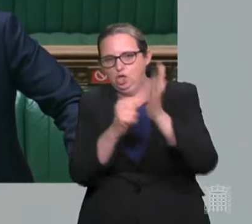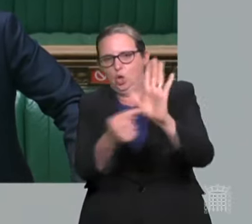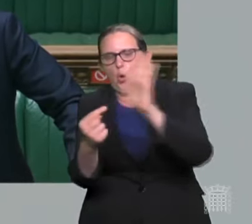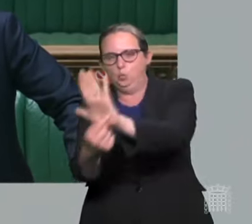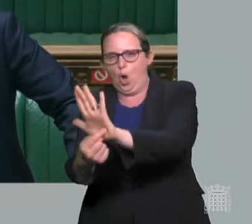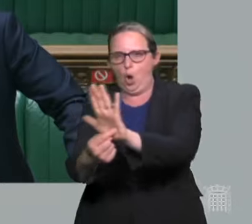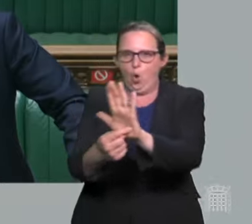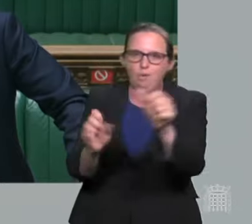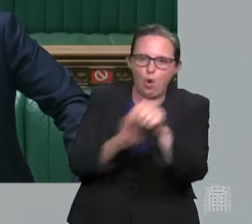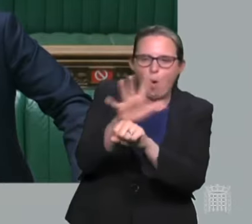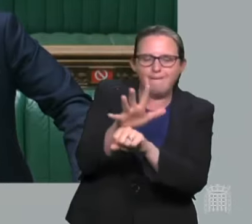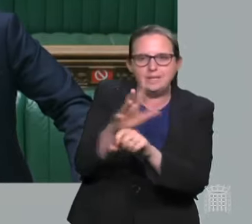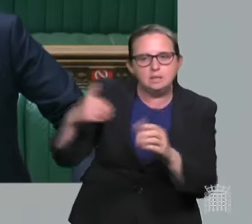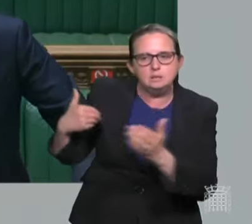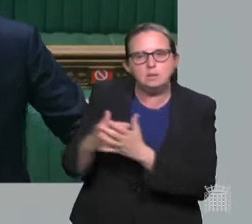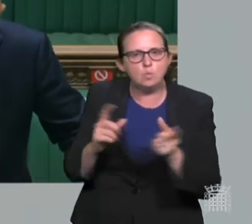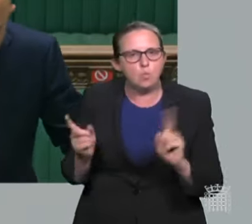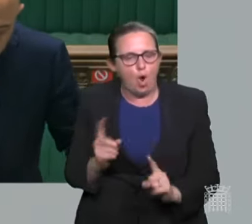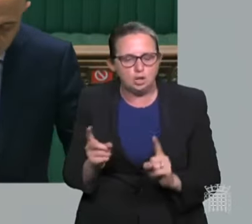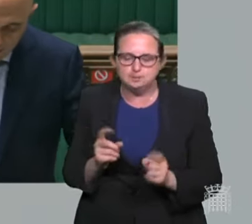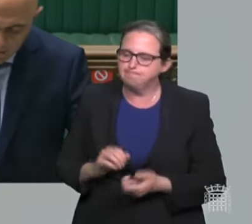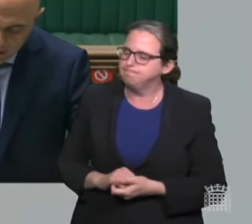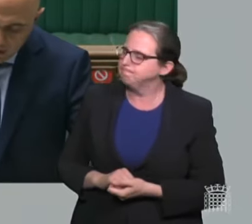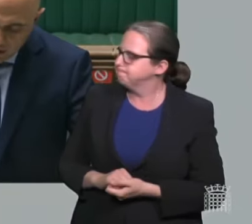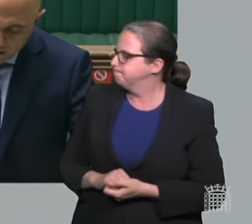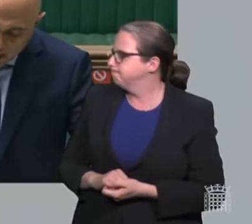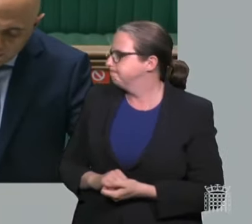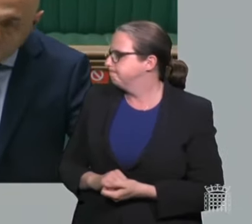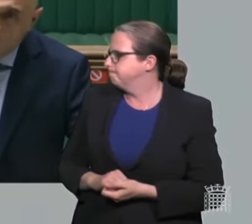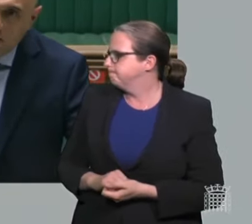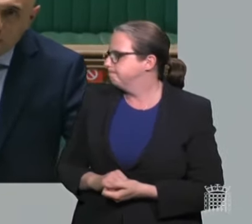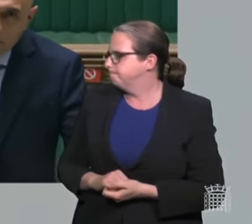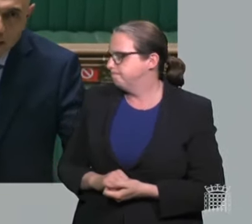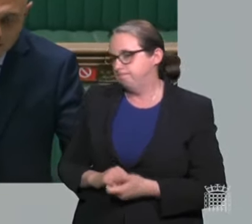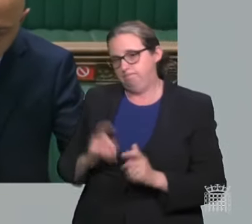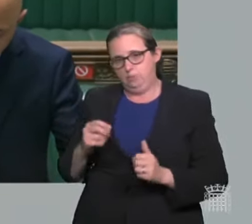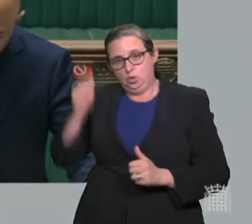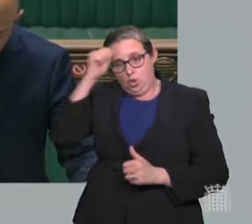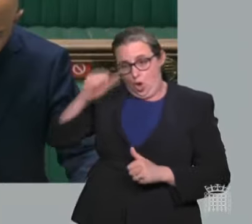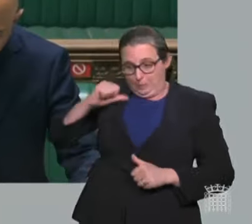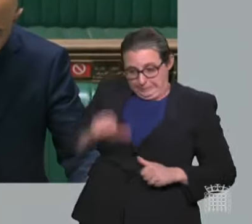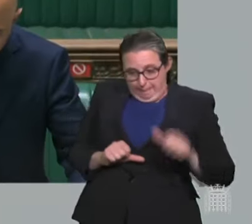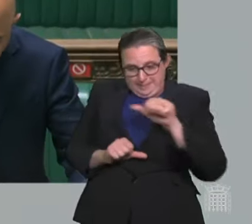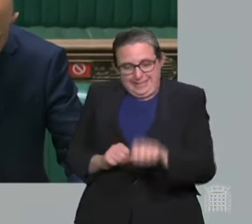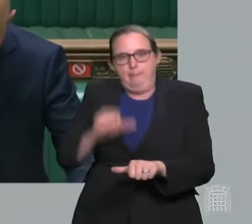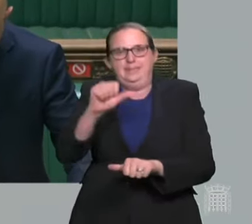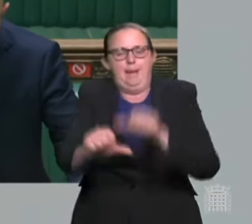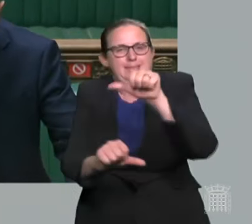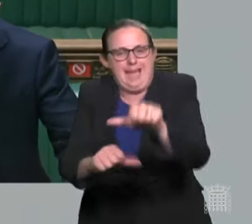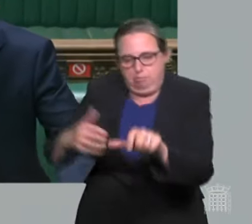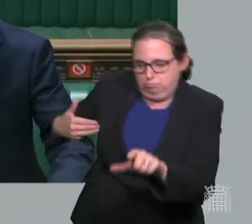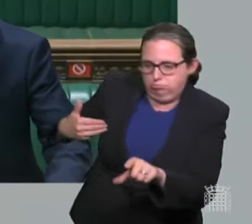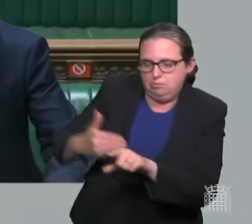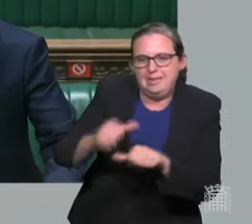immunity. Now, Mr Speaker, taken together, step four is the biggest step of all, a restoration